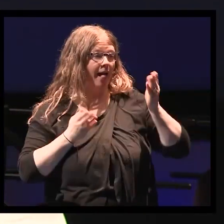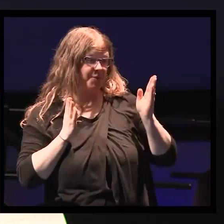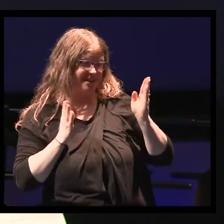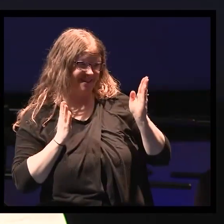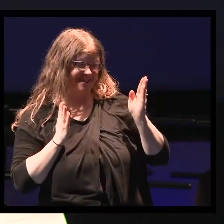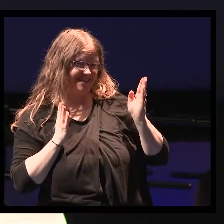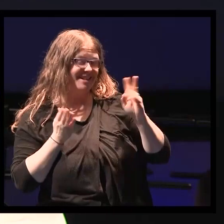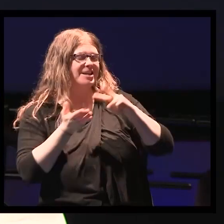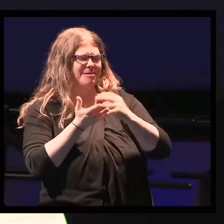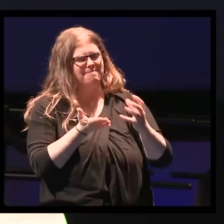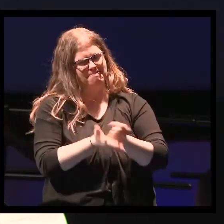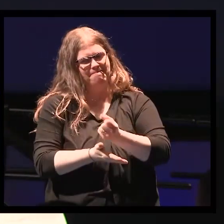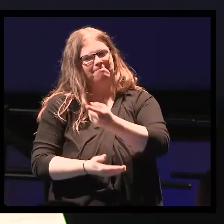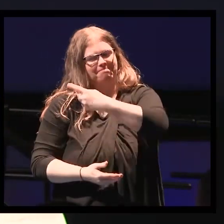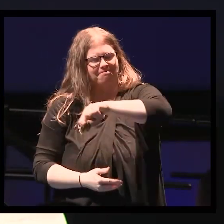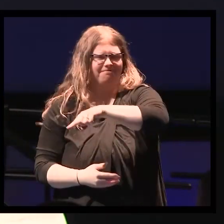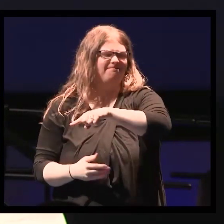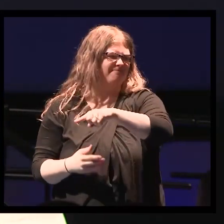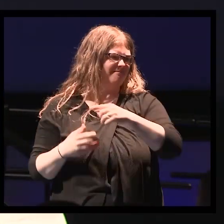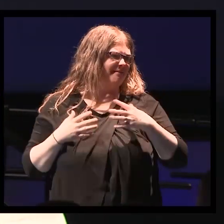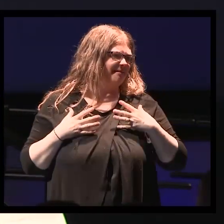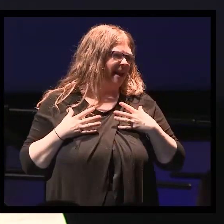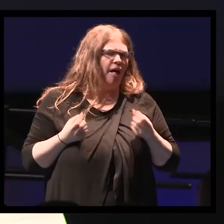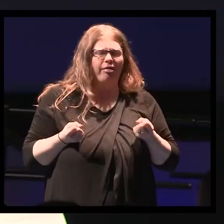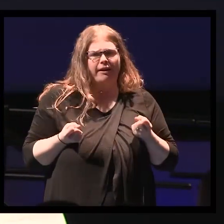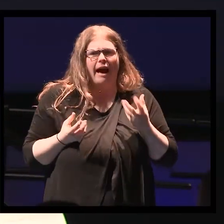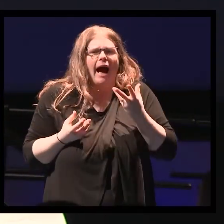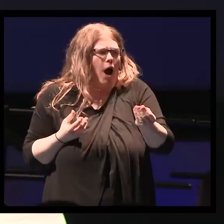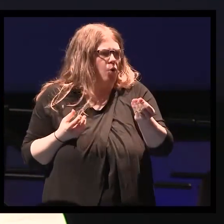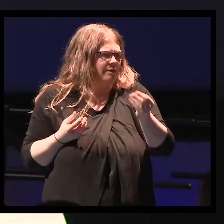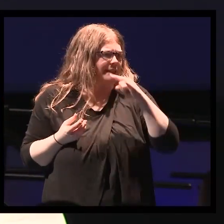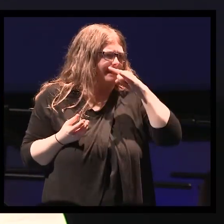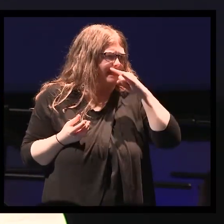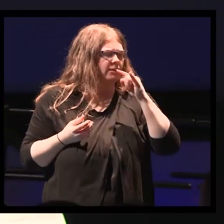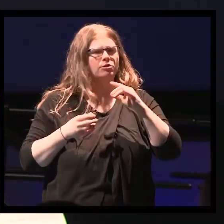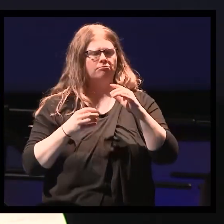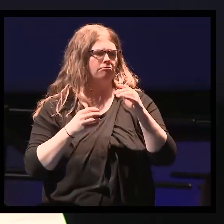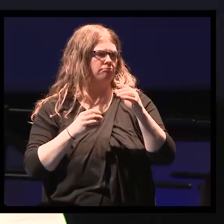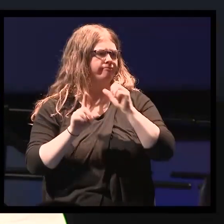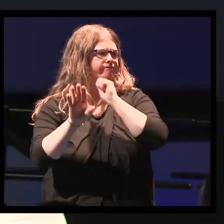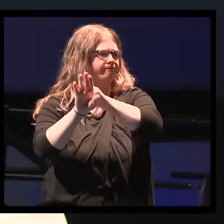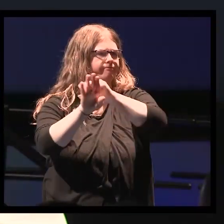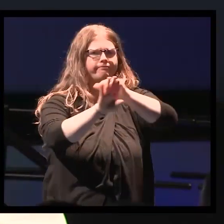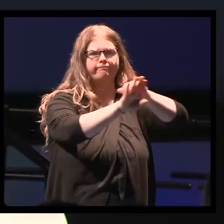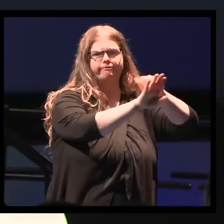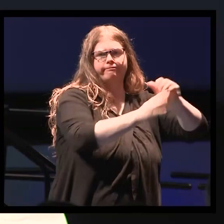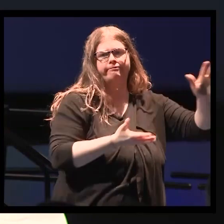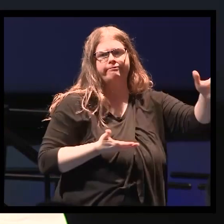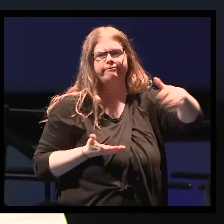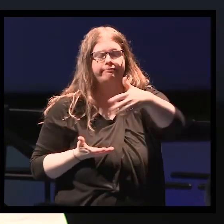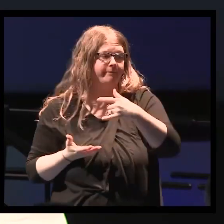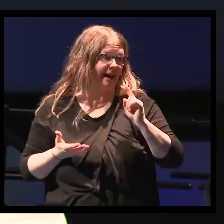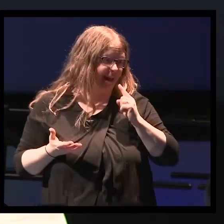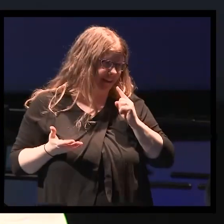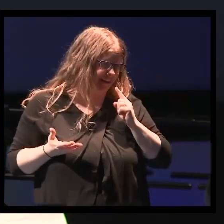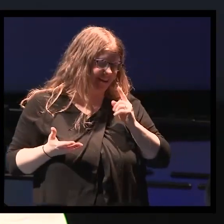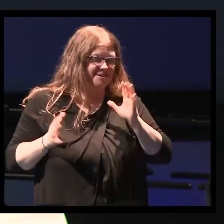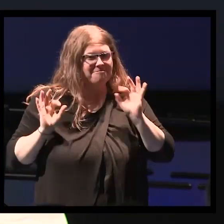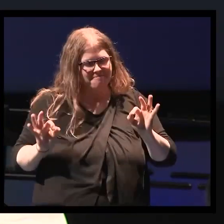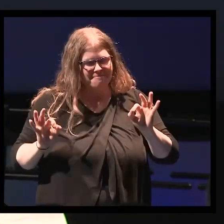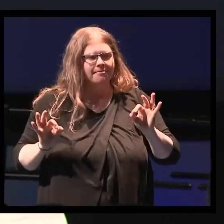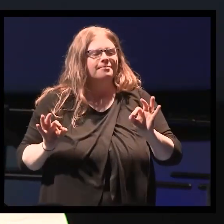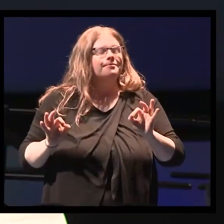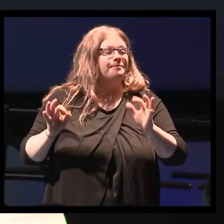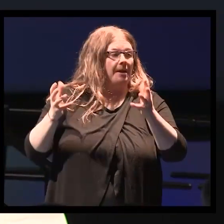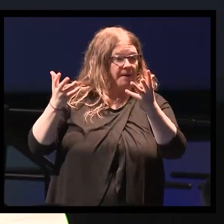chance to engage in a healthy family activity, take the kids out trick-or-treating. So the night after I'd seen Amber, I